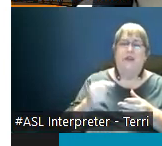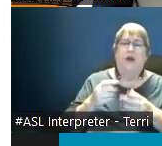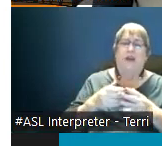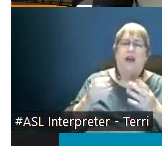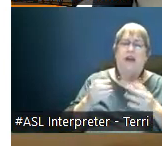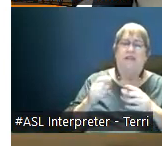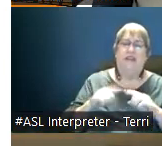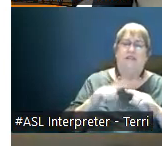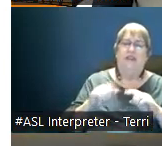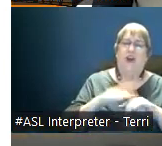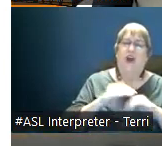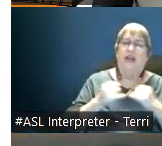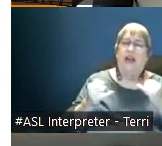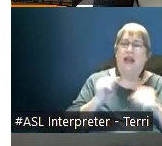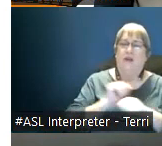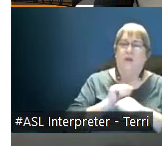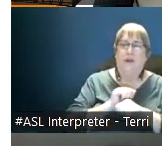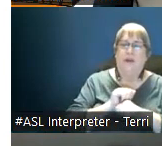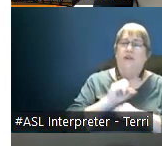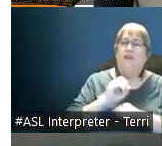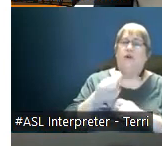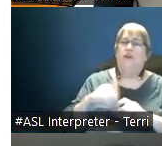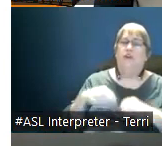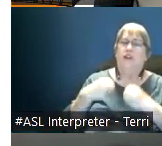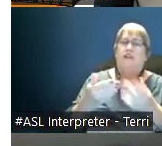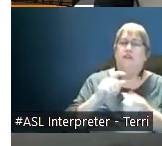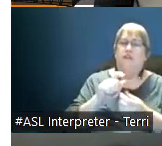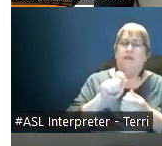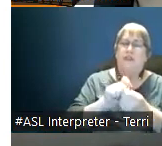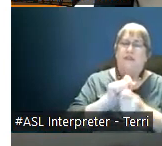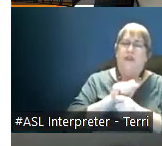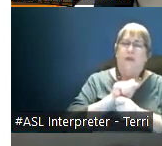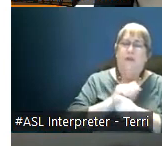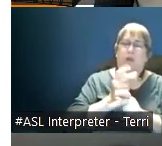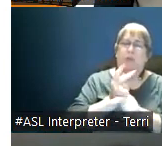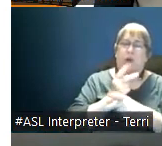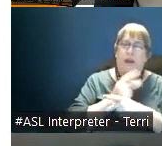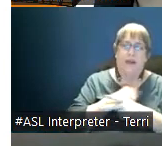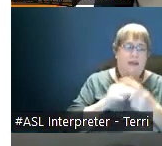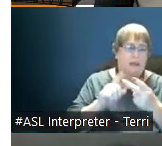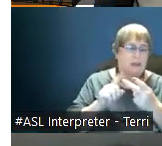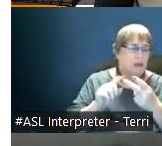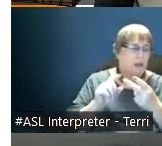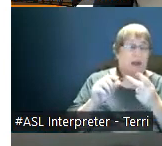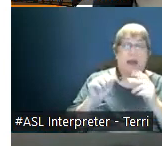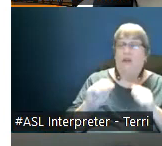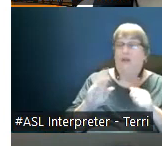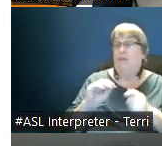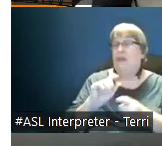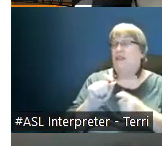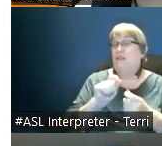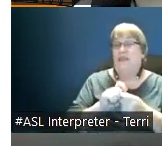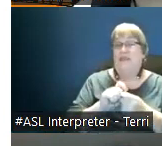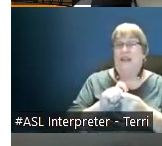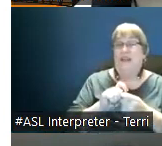workstation should again be about a specific work product um it could also be about particular it could be a particular set of